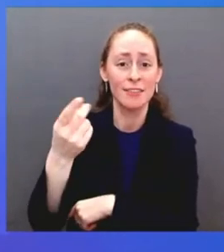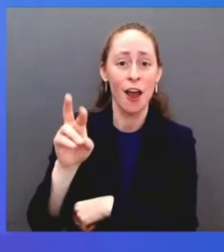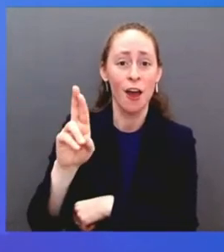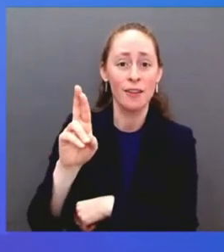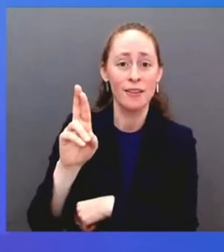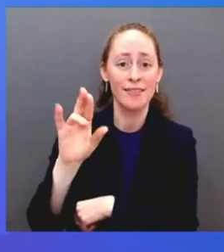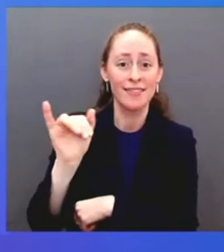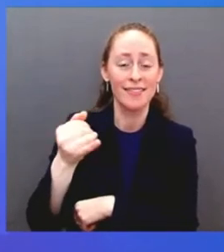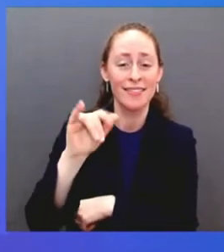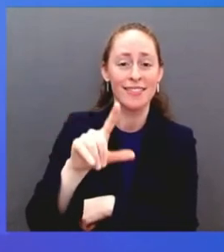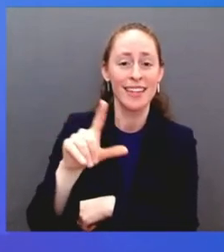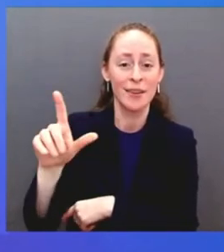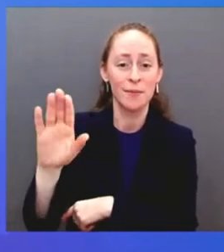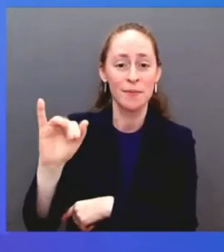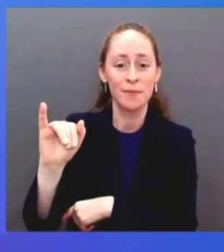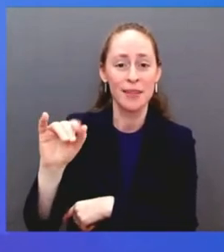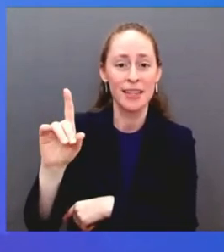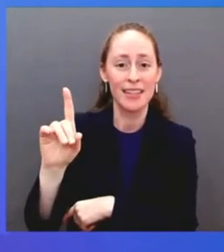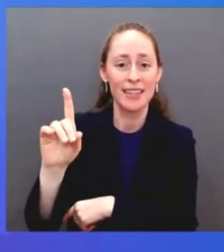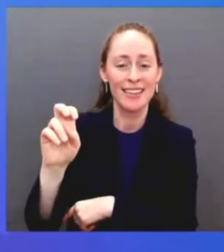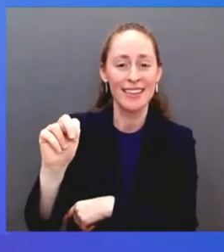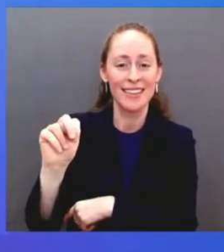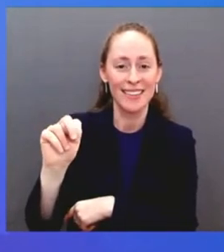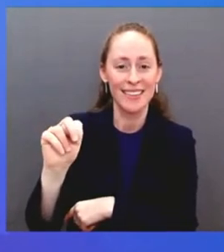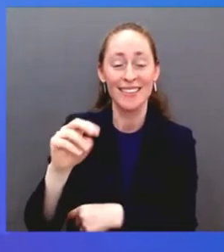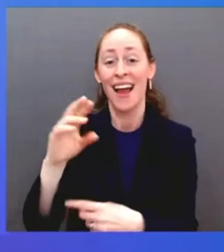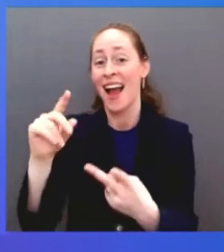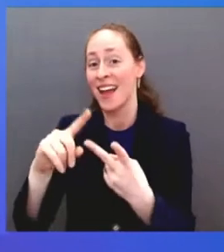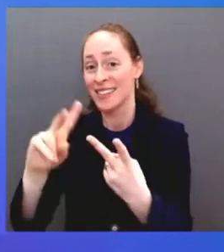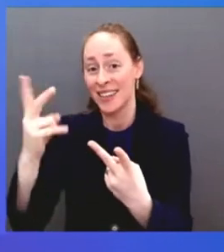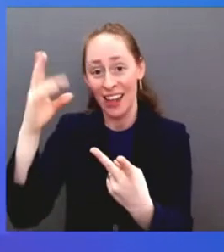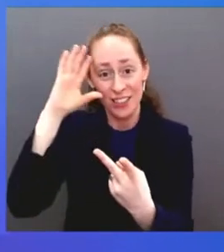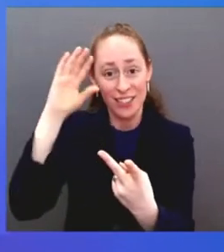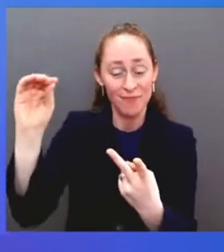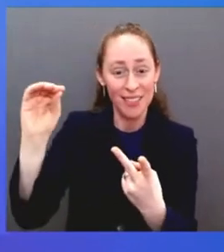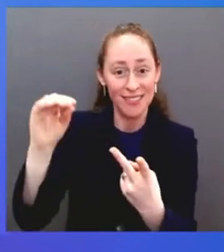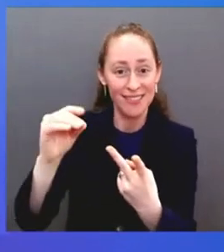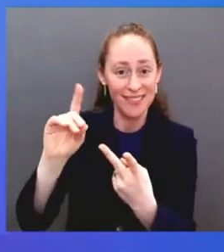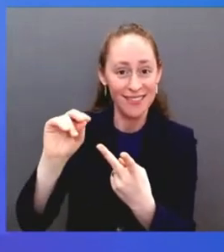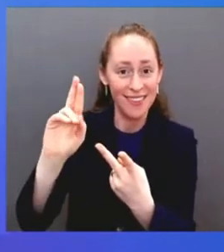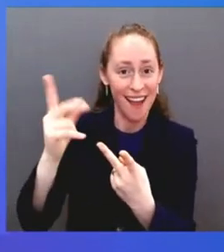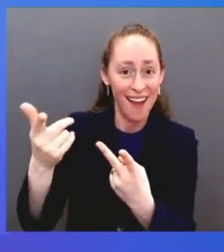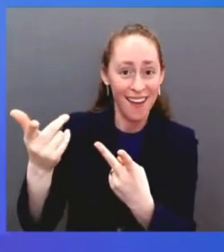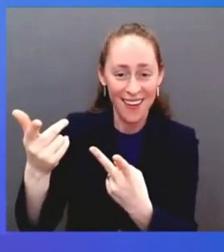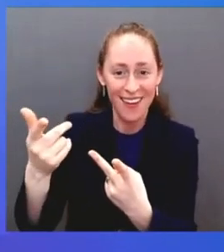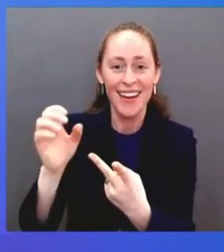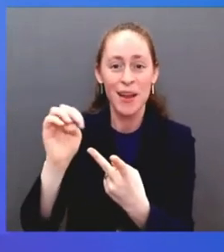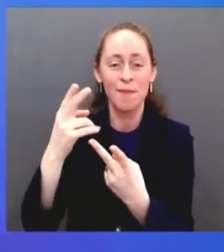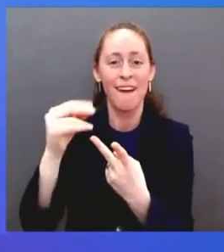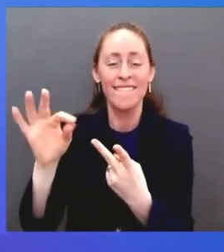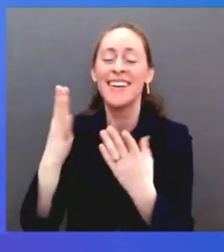one, Dougus Emhoff. They're both here as well. Thank you. Thank you all. Thank you.